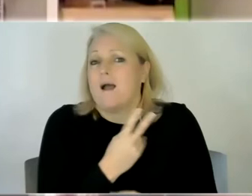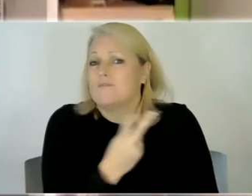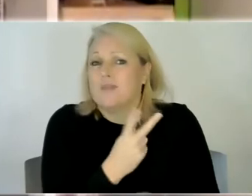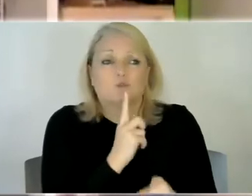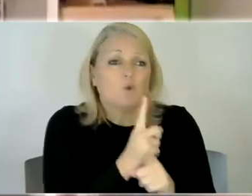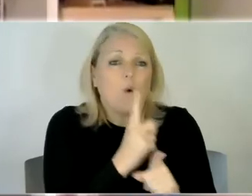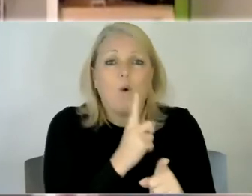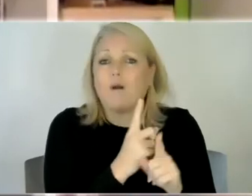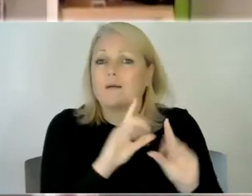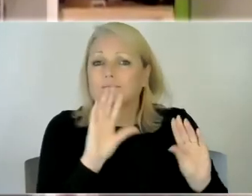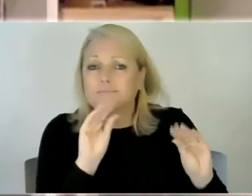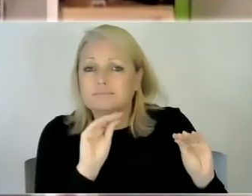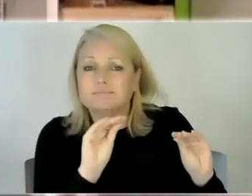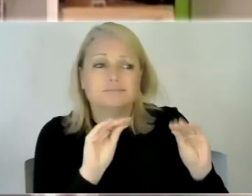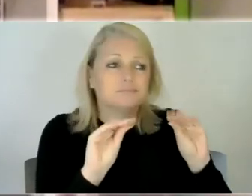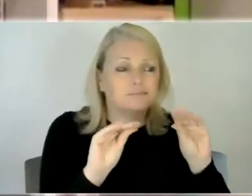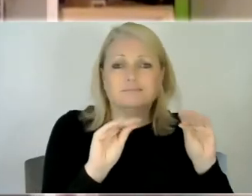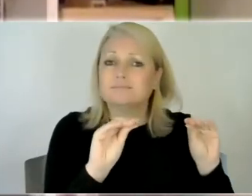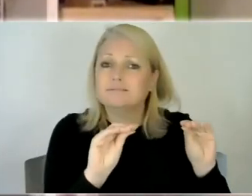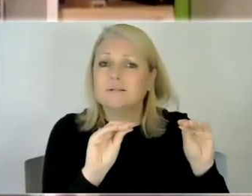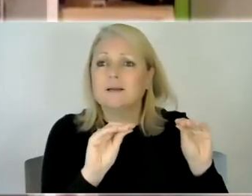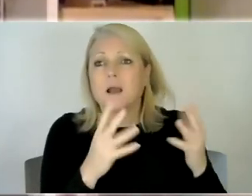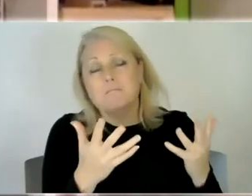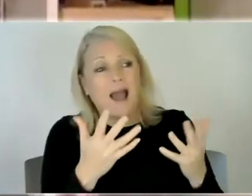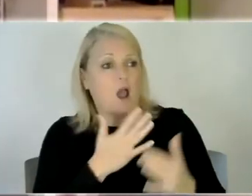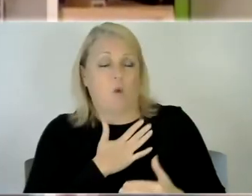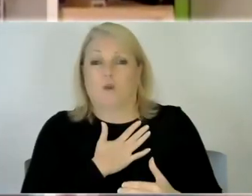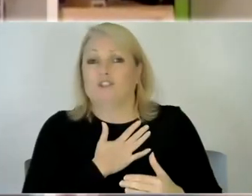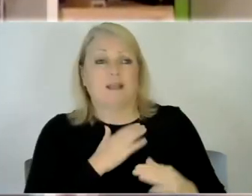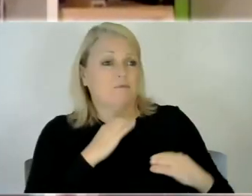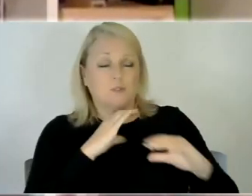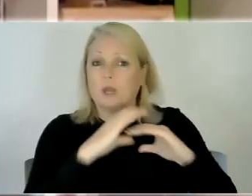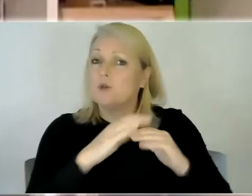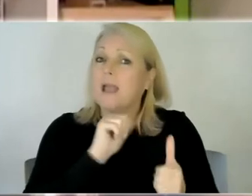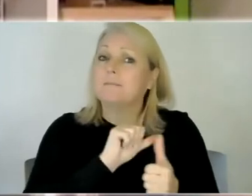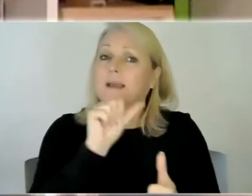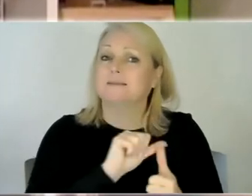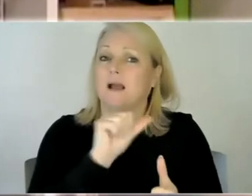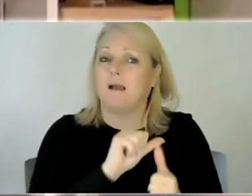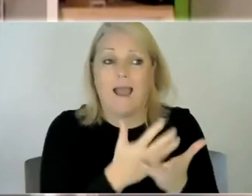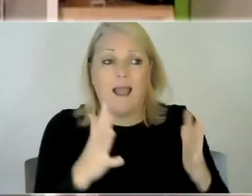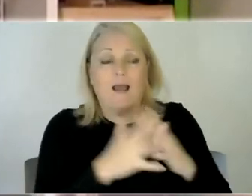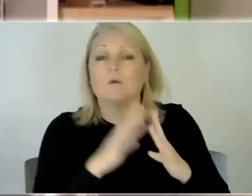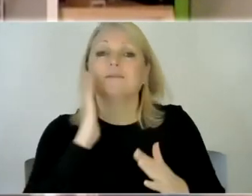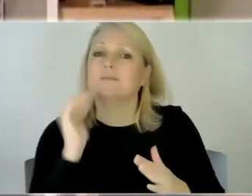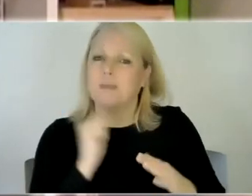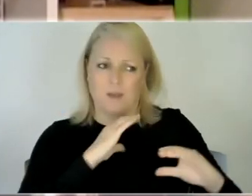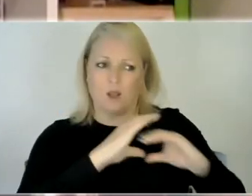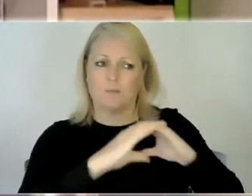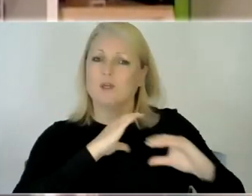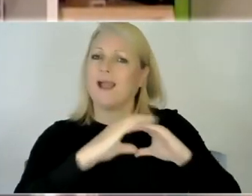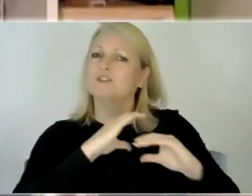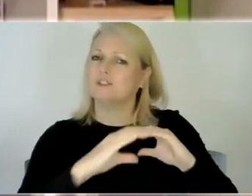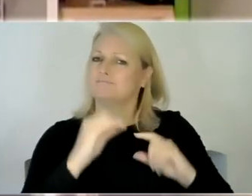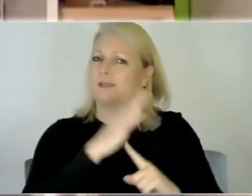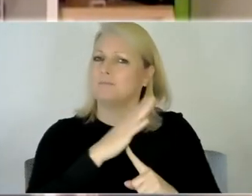but then i'd break it down and say i just love them to be able to communicate better uh i'd